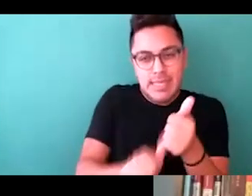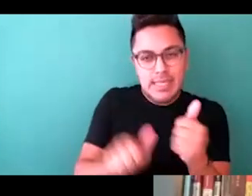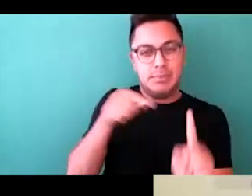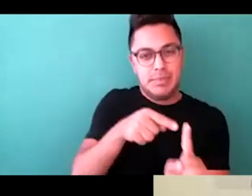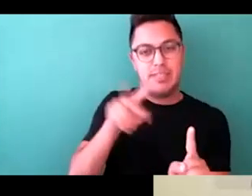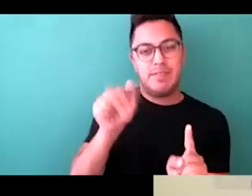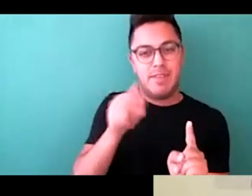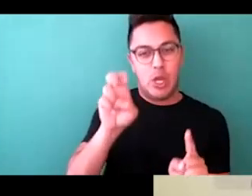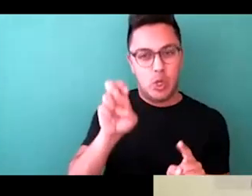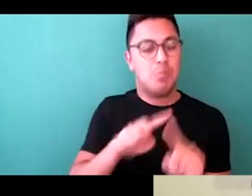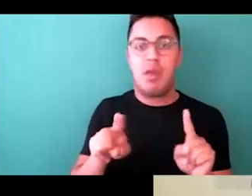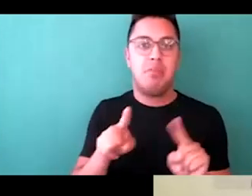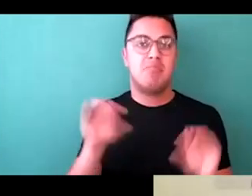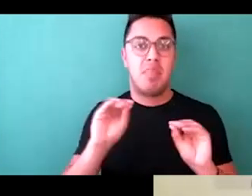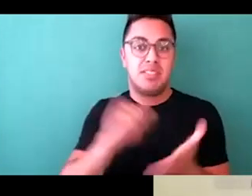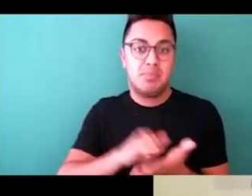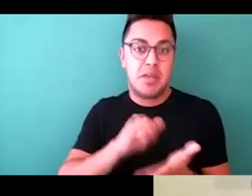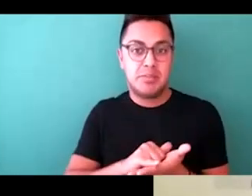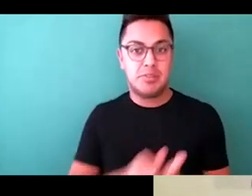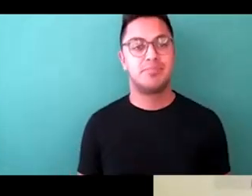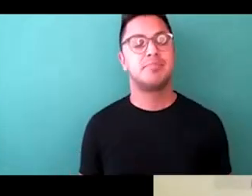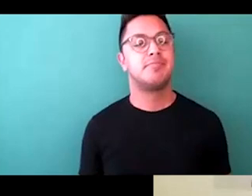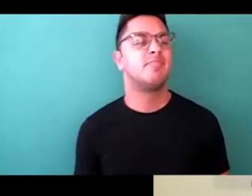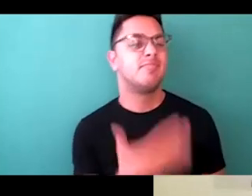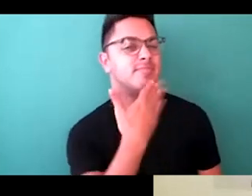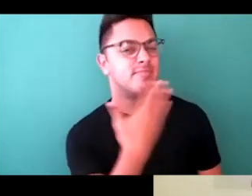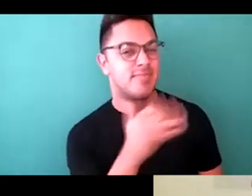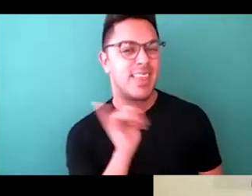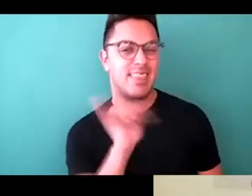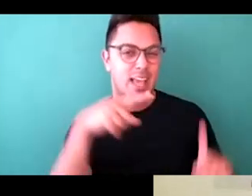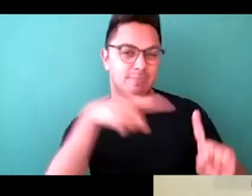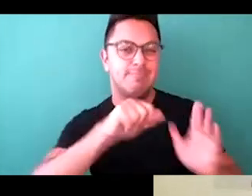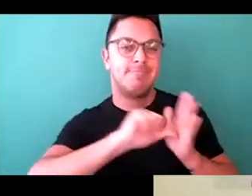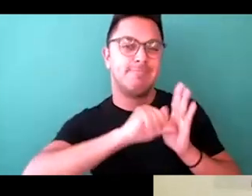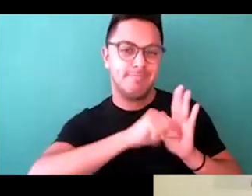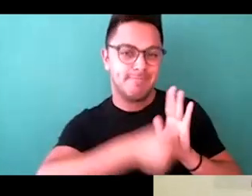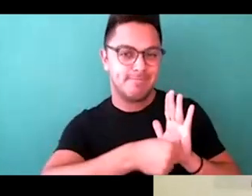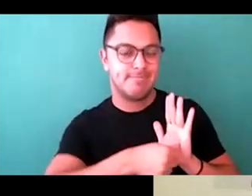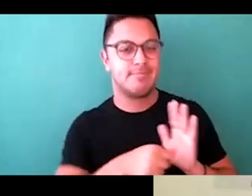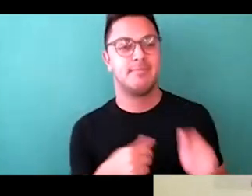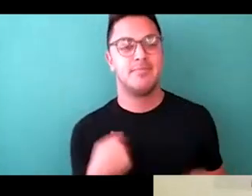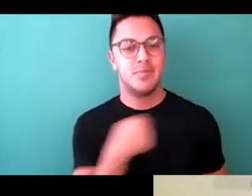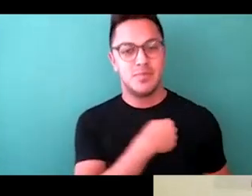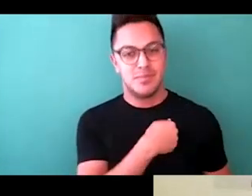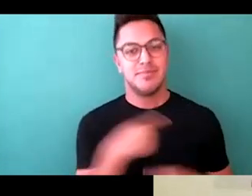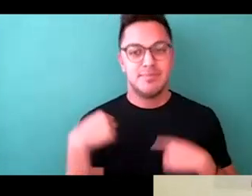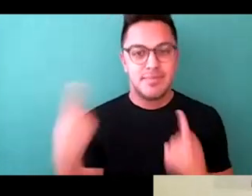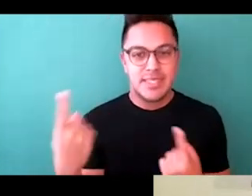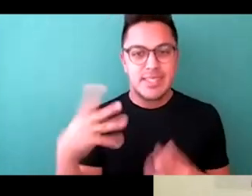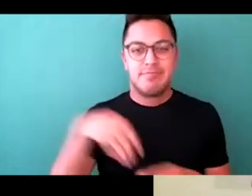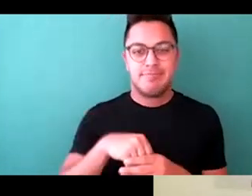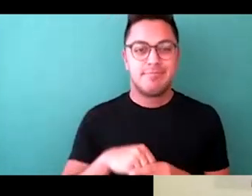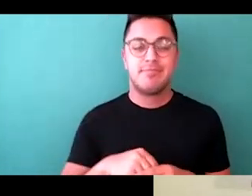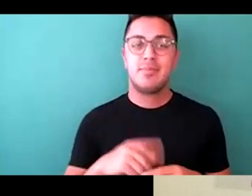Exactly. Thank you. That's really what I wanted to underscore, that we have been in extremely